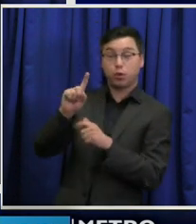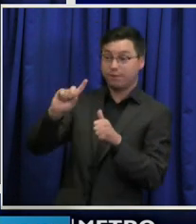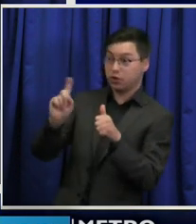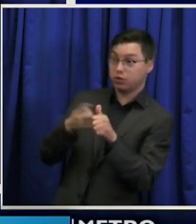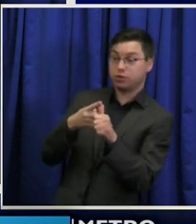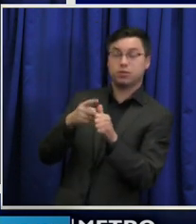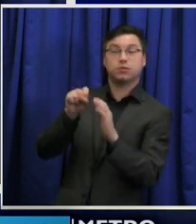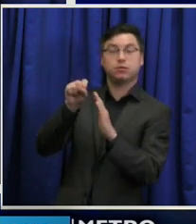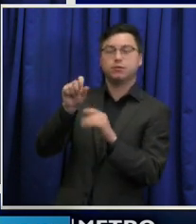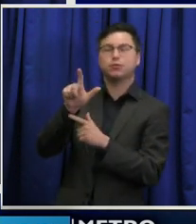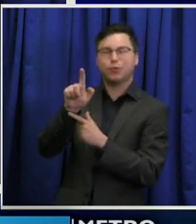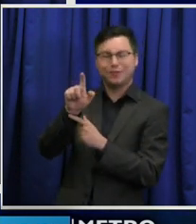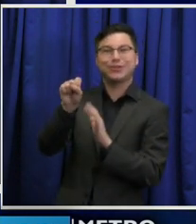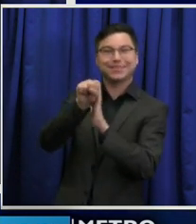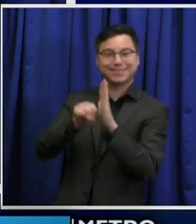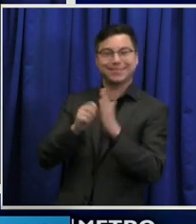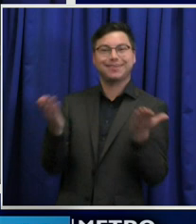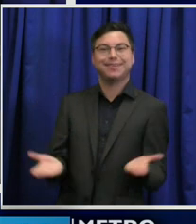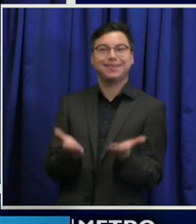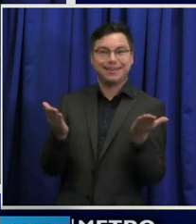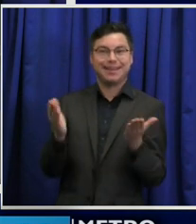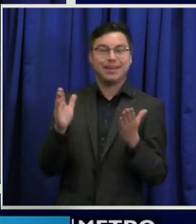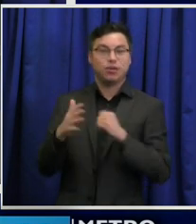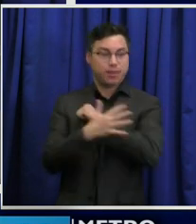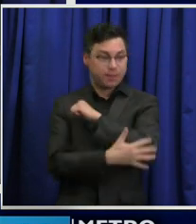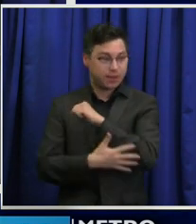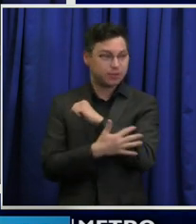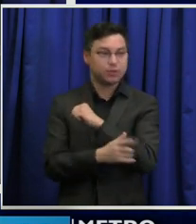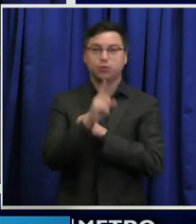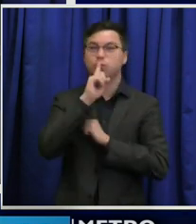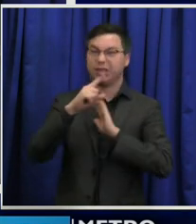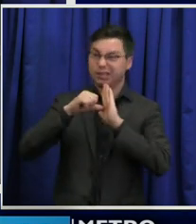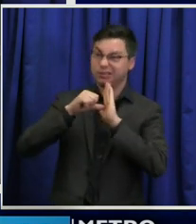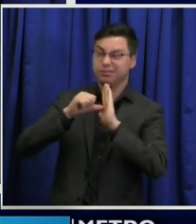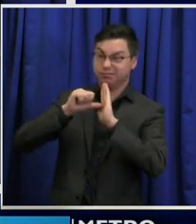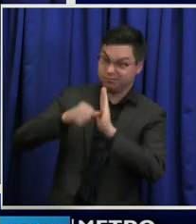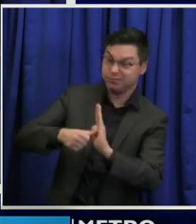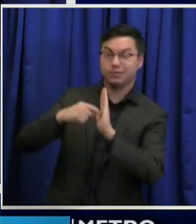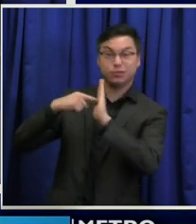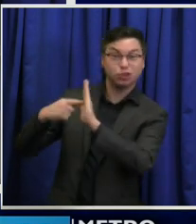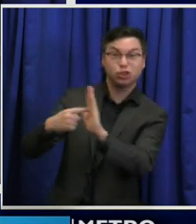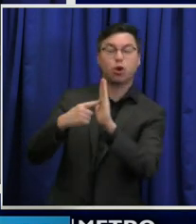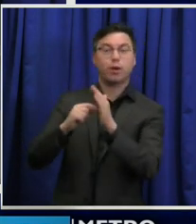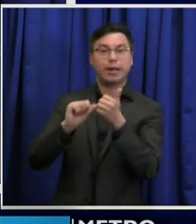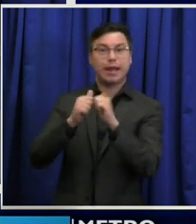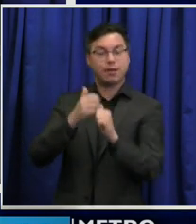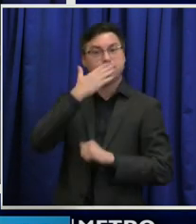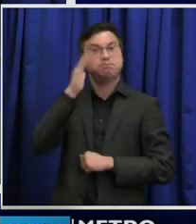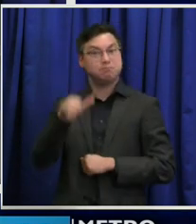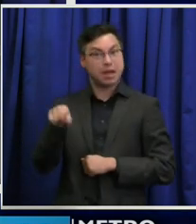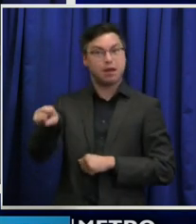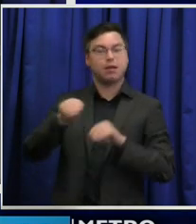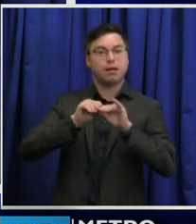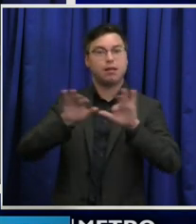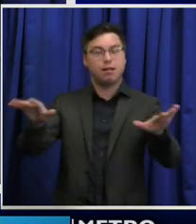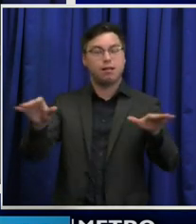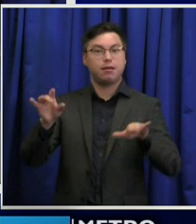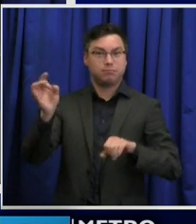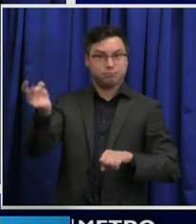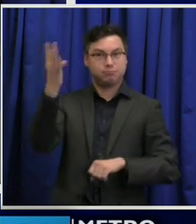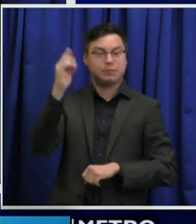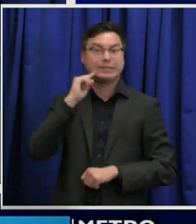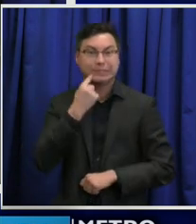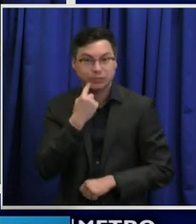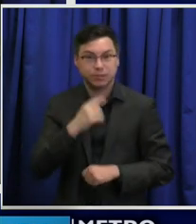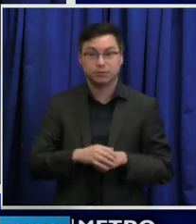in the country, highlighting the truly national nature of this emergency. And even with our spiking case counts, Nashville